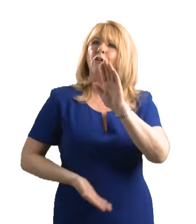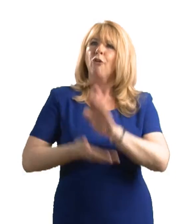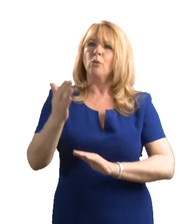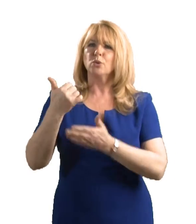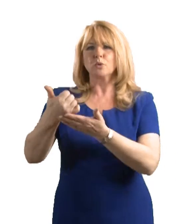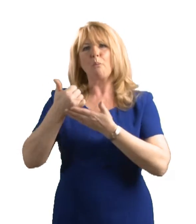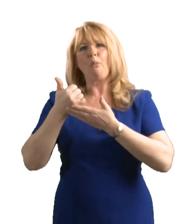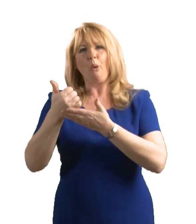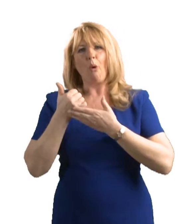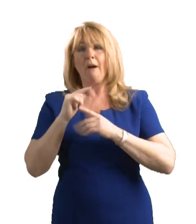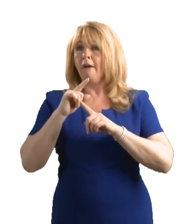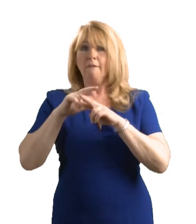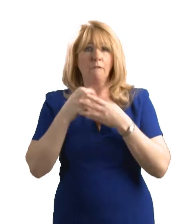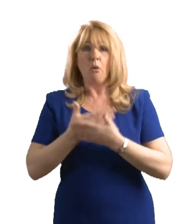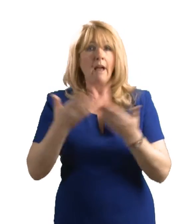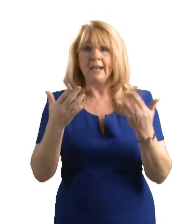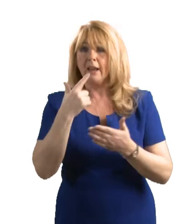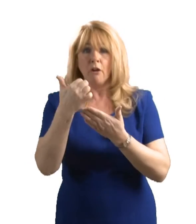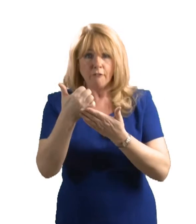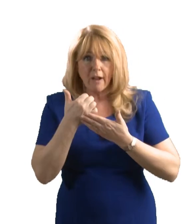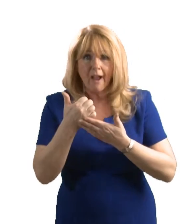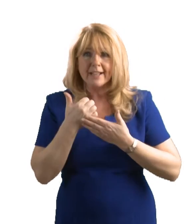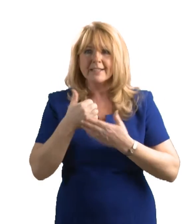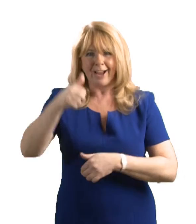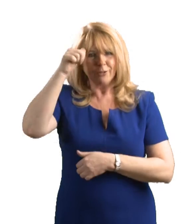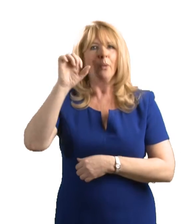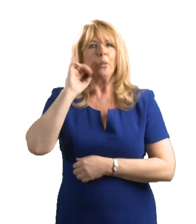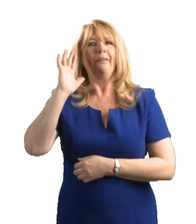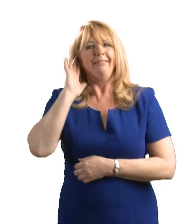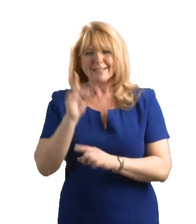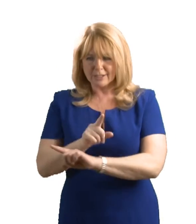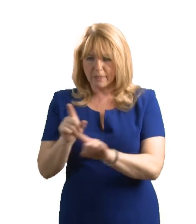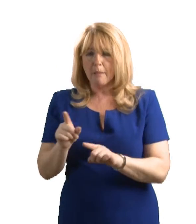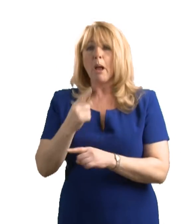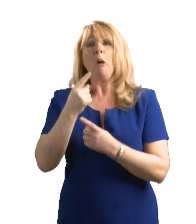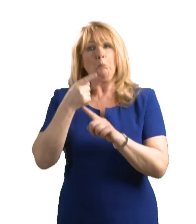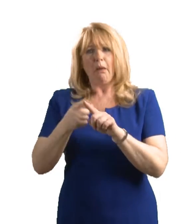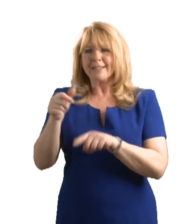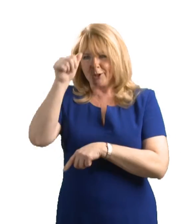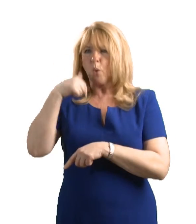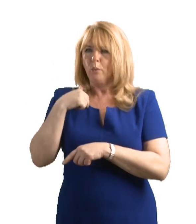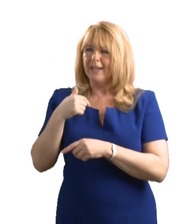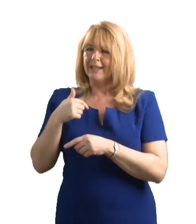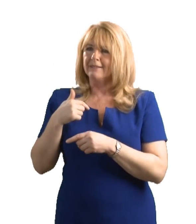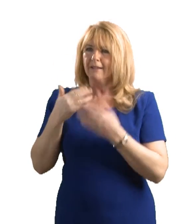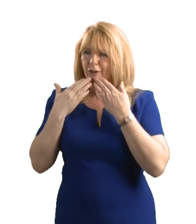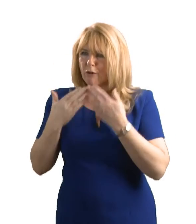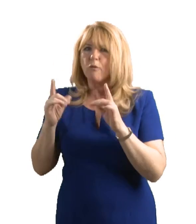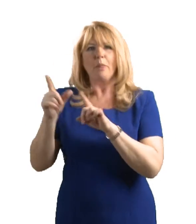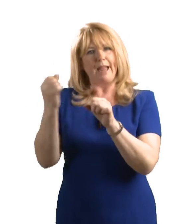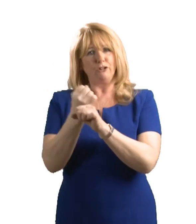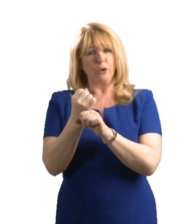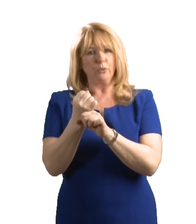these dedicated people have someone to turn to for their own personalised help, support and advice and know that they are listened to and